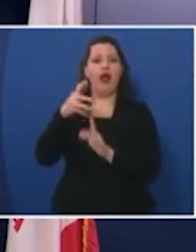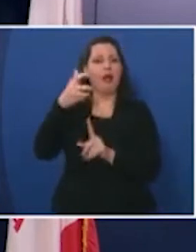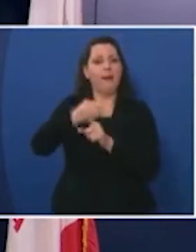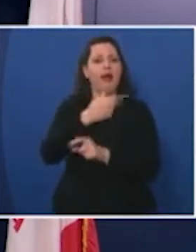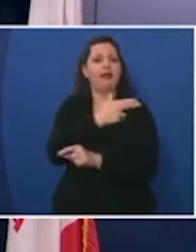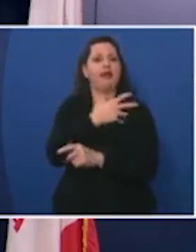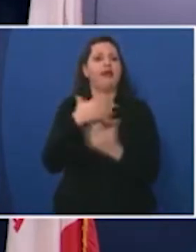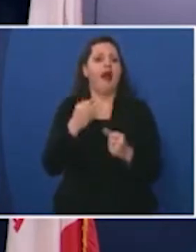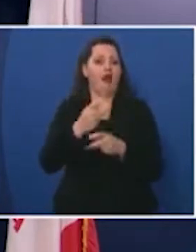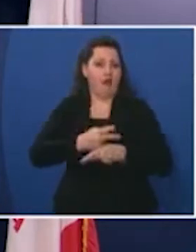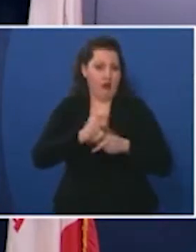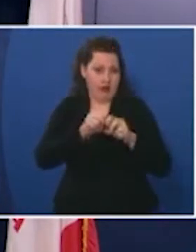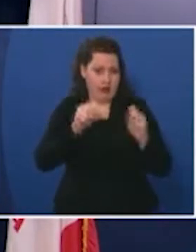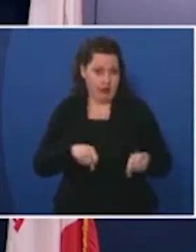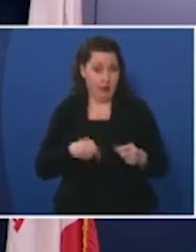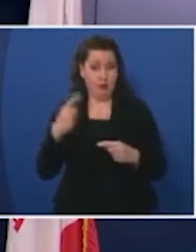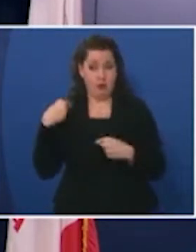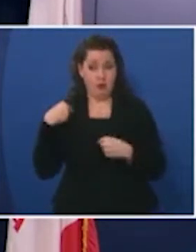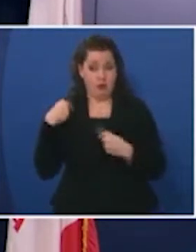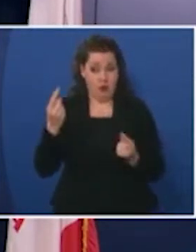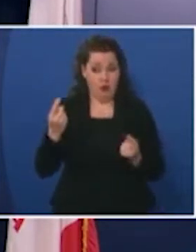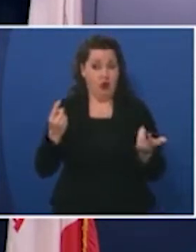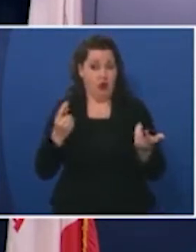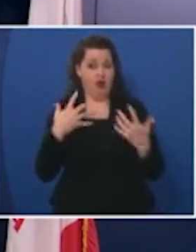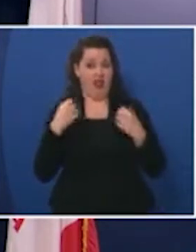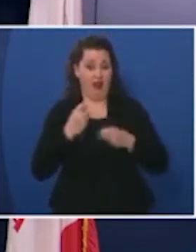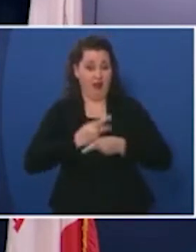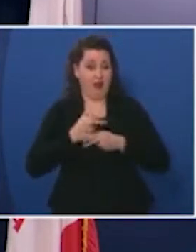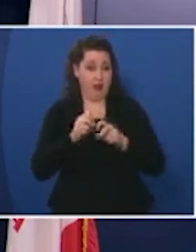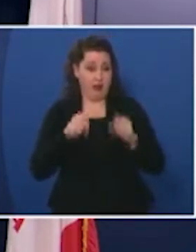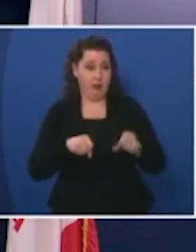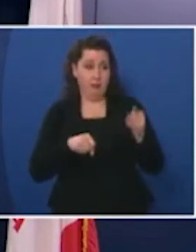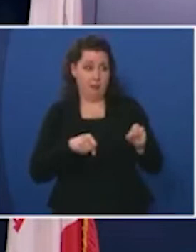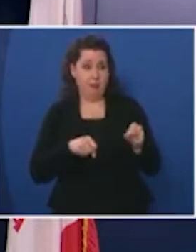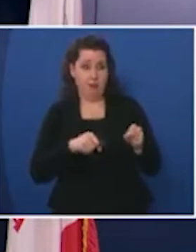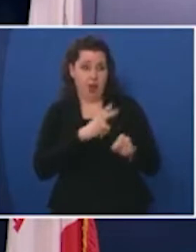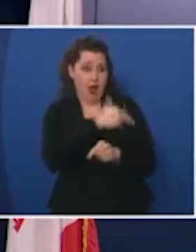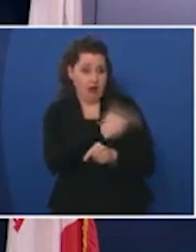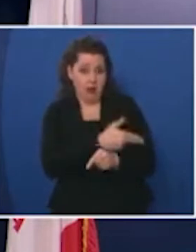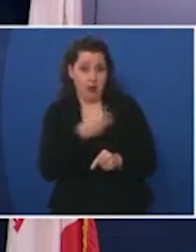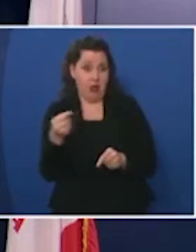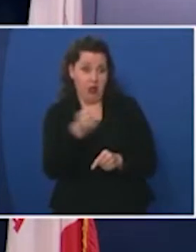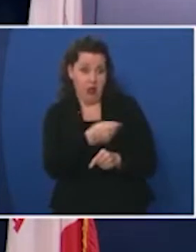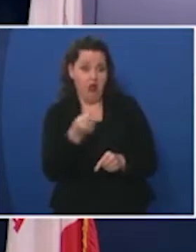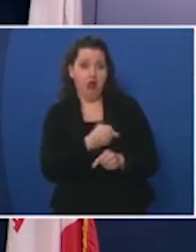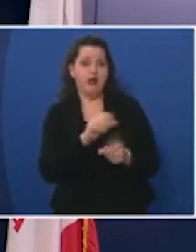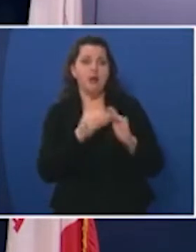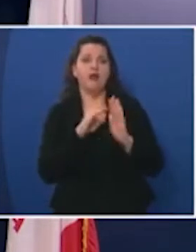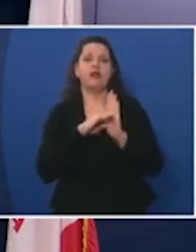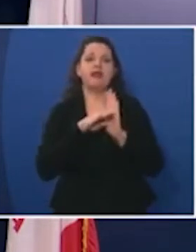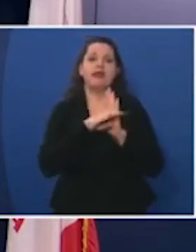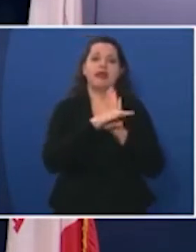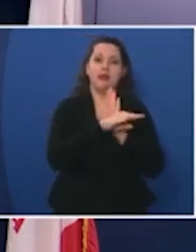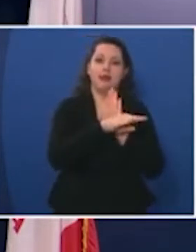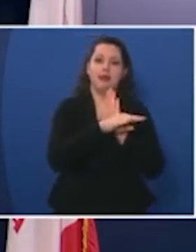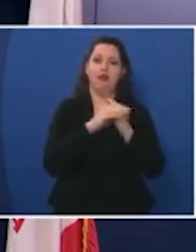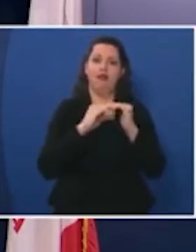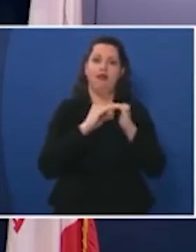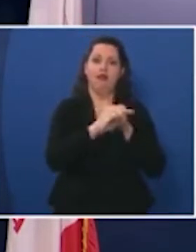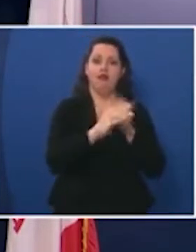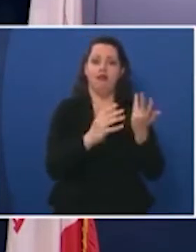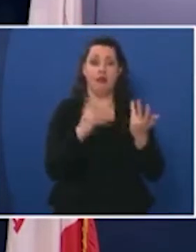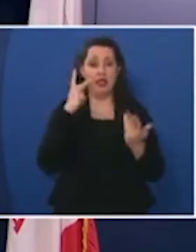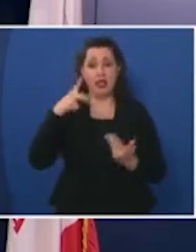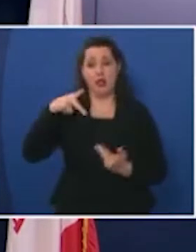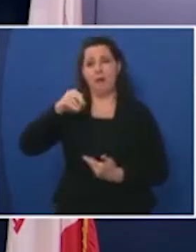systems and so far we've seen our actually our health care uh uh our hospitalization numbers stabilize we're seeing starting to see